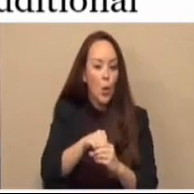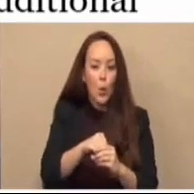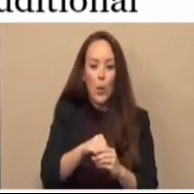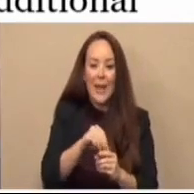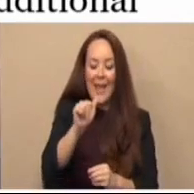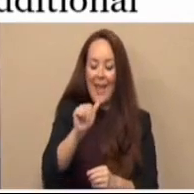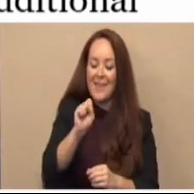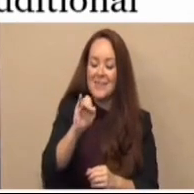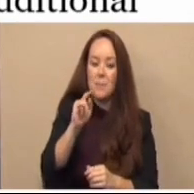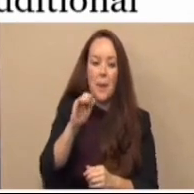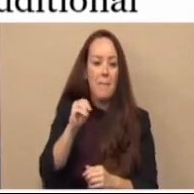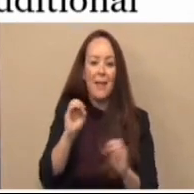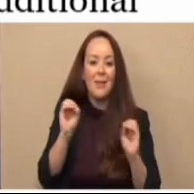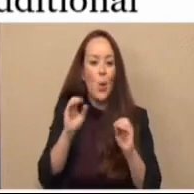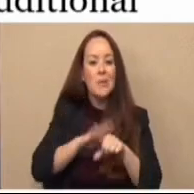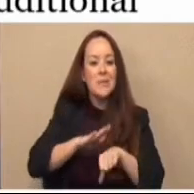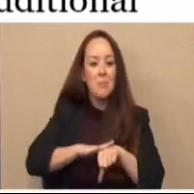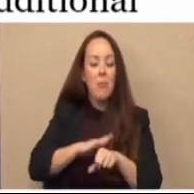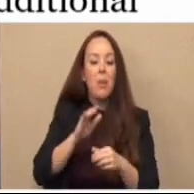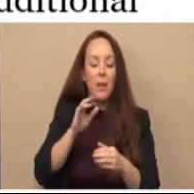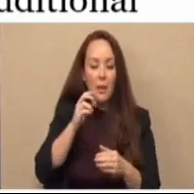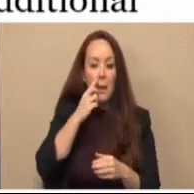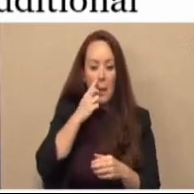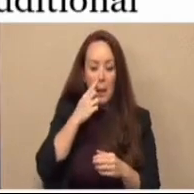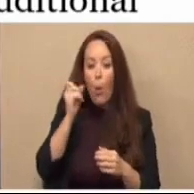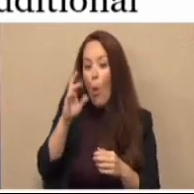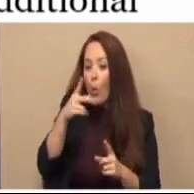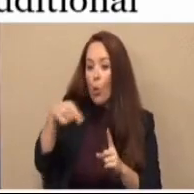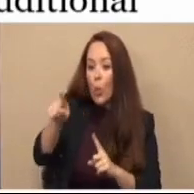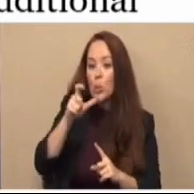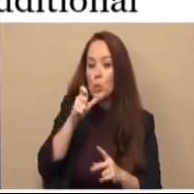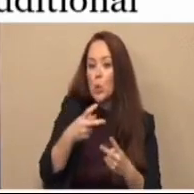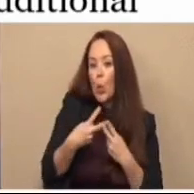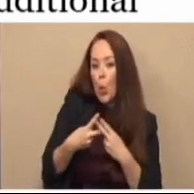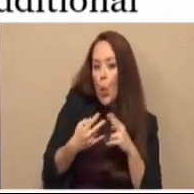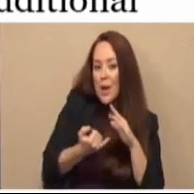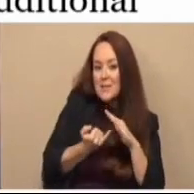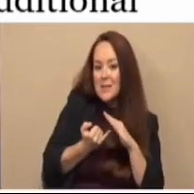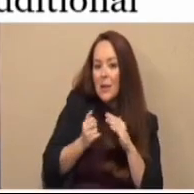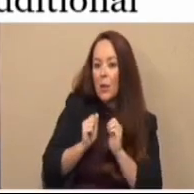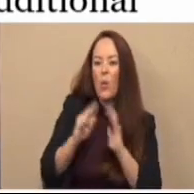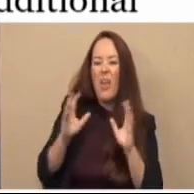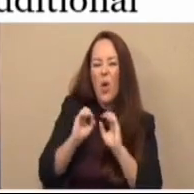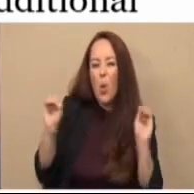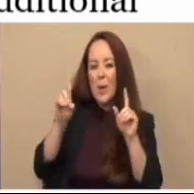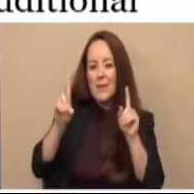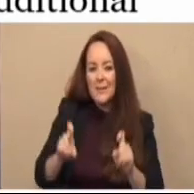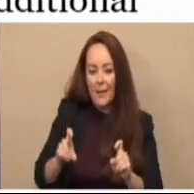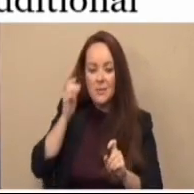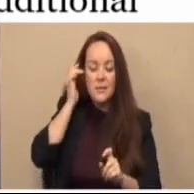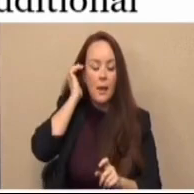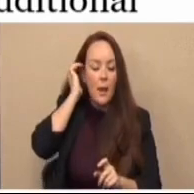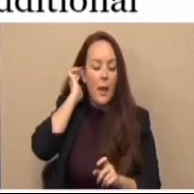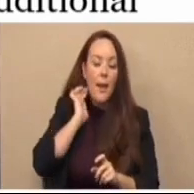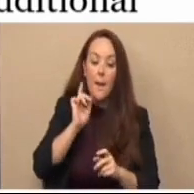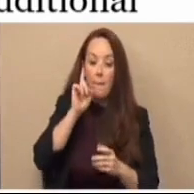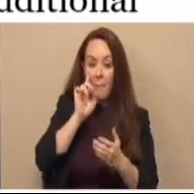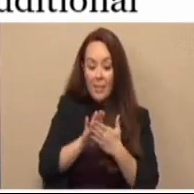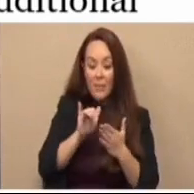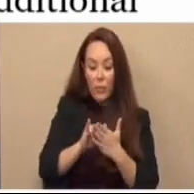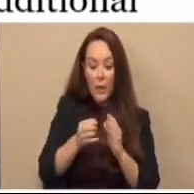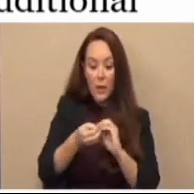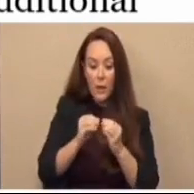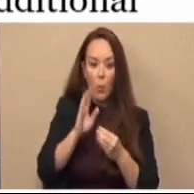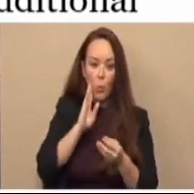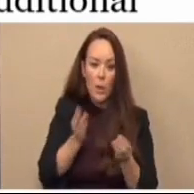asymptomatic and those that have decided to quarantine without testing. I believe that number would be more